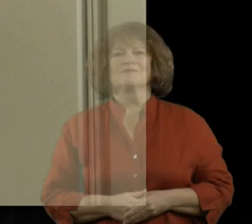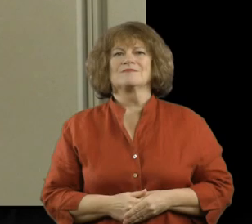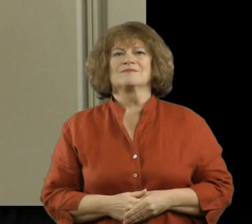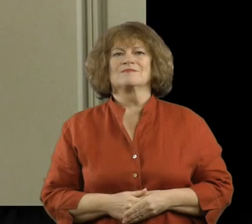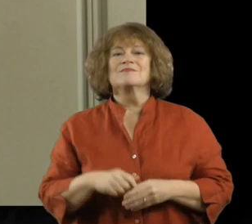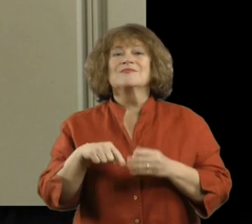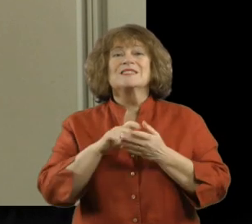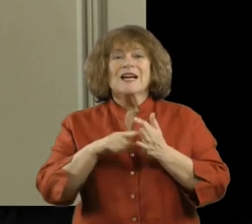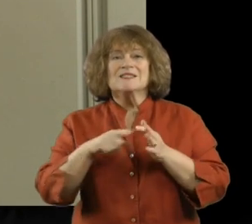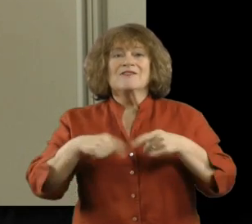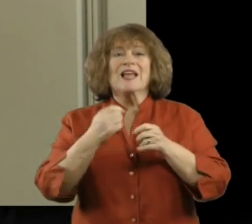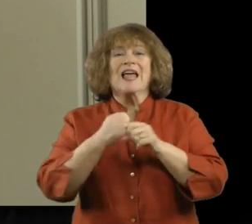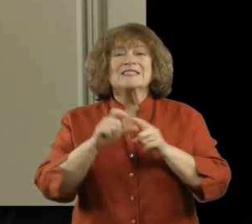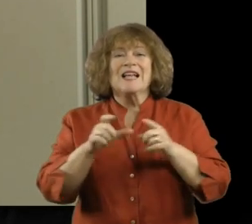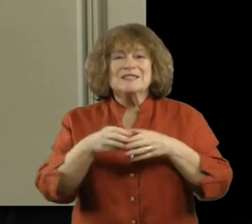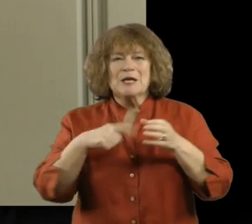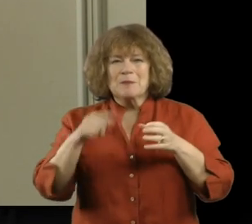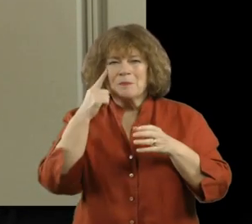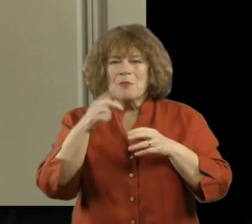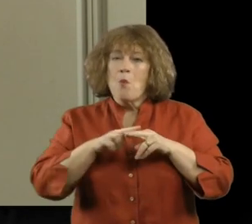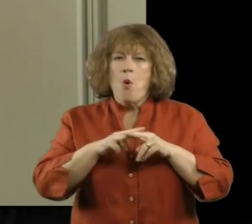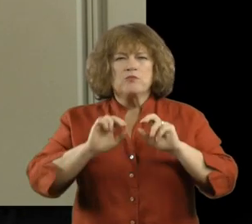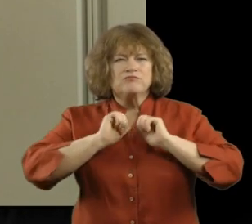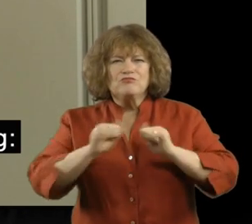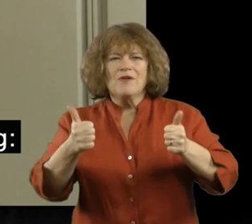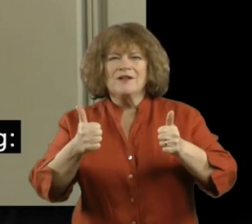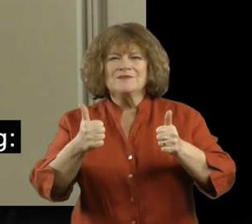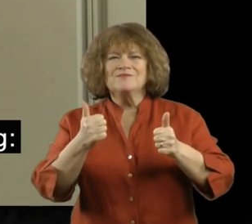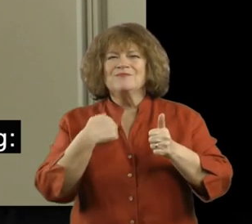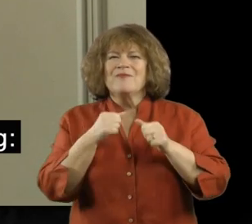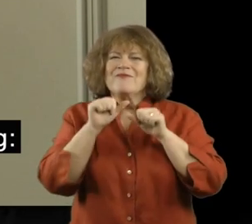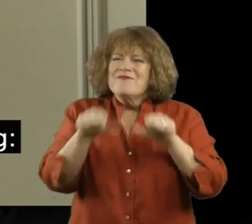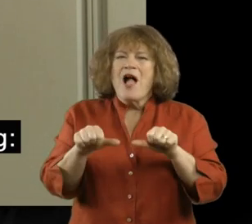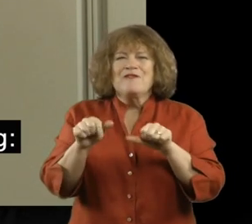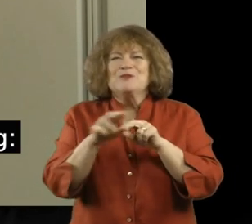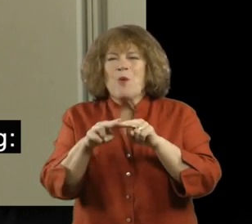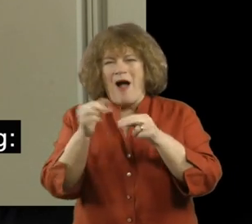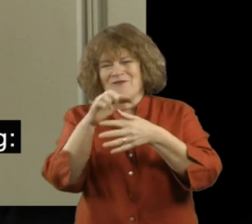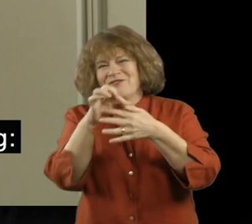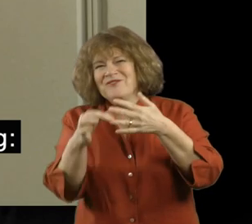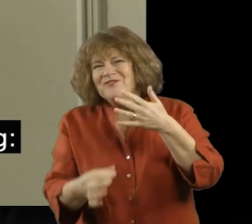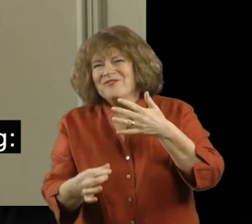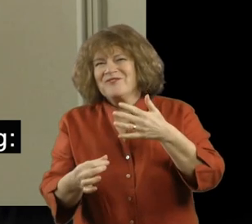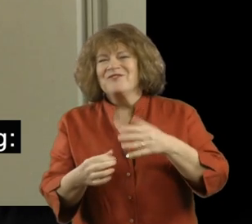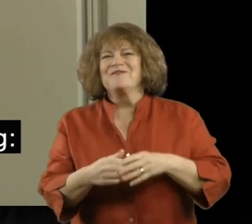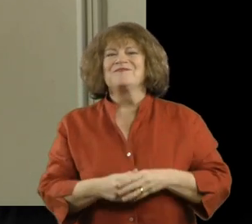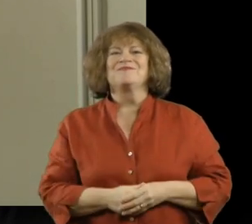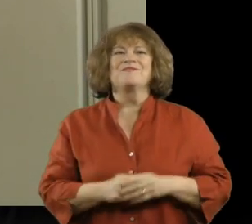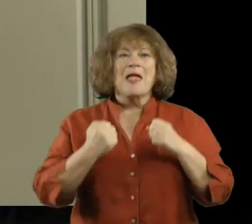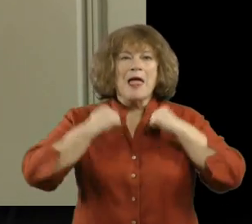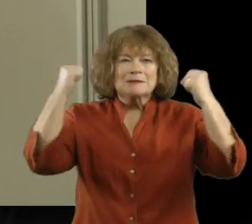The Cedars vs Gator team think walking is great. Here are some of the favourite things about walking.